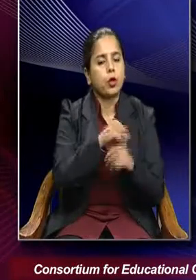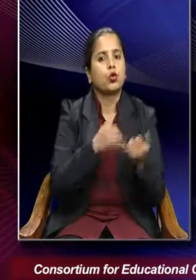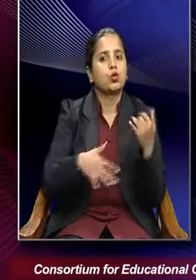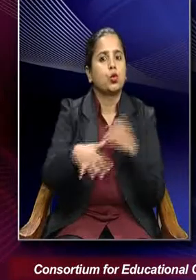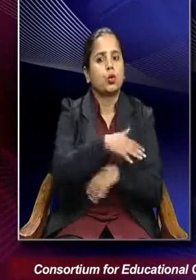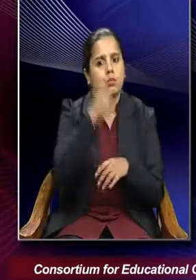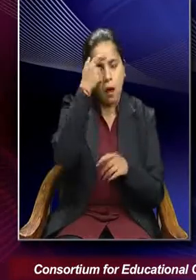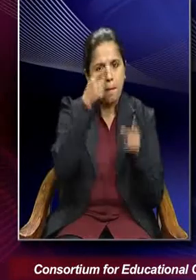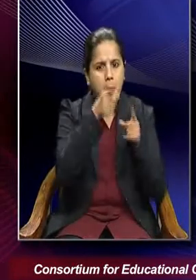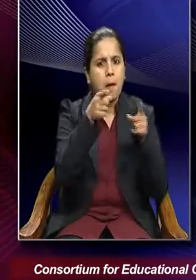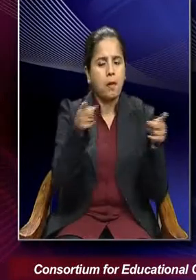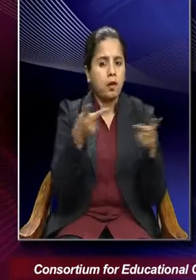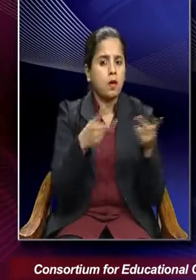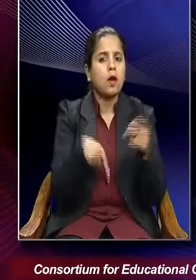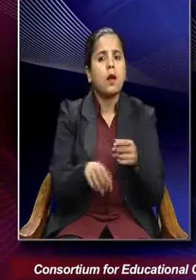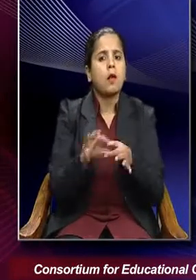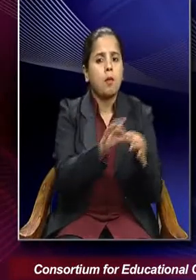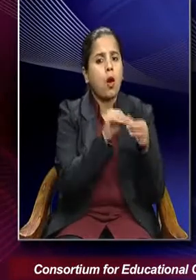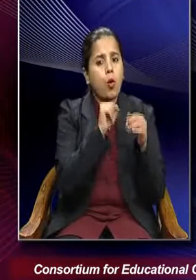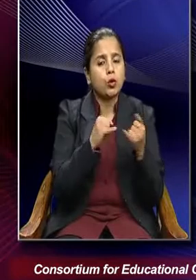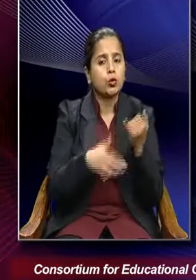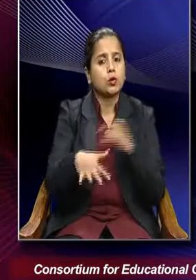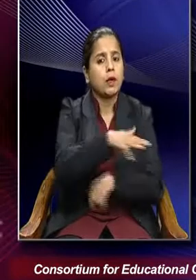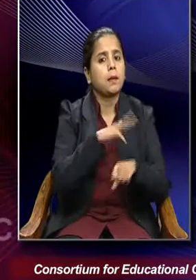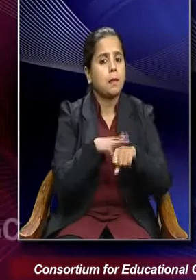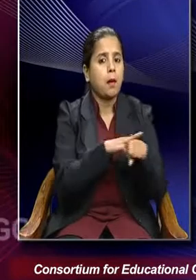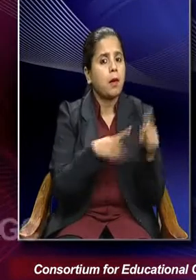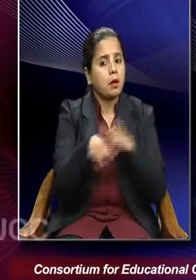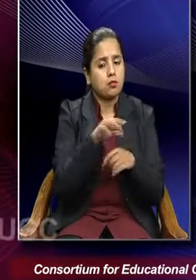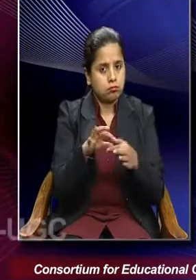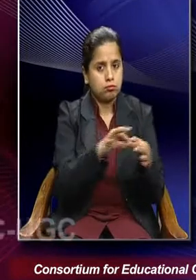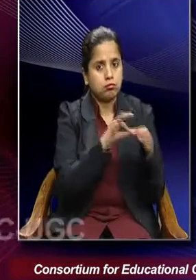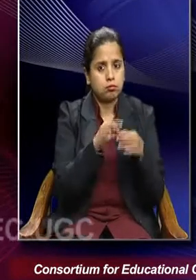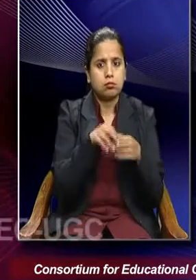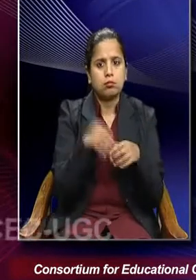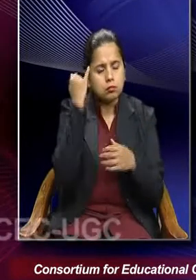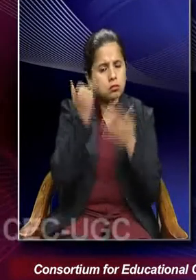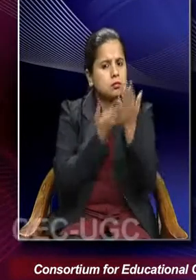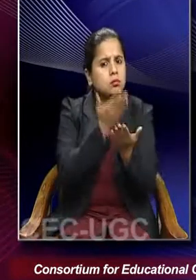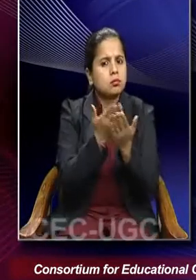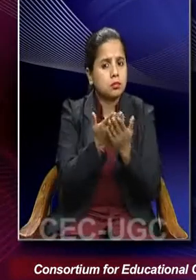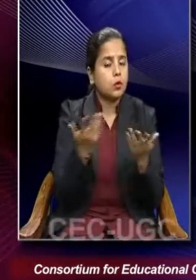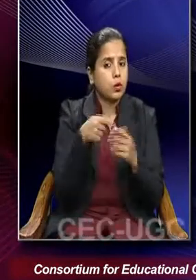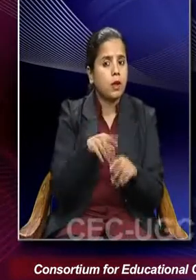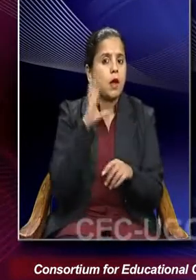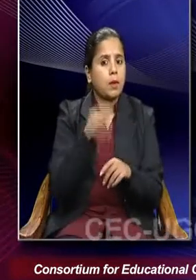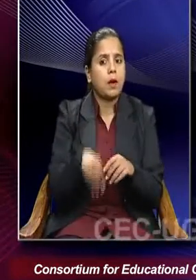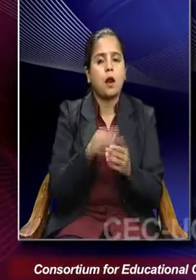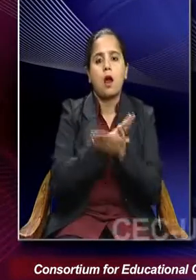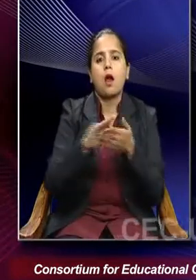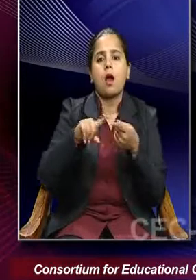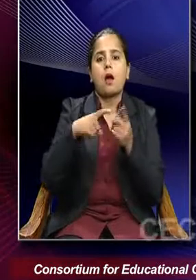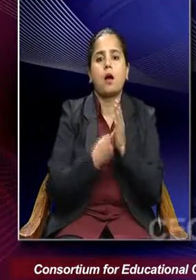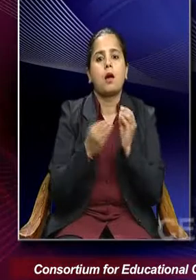the bond between the members of a society. Now the key proponent are Herbert Spencer,